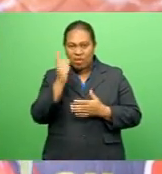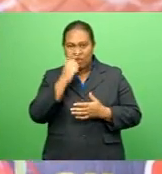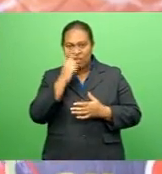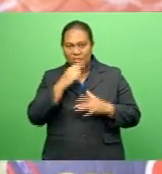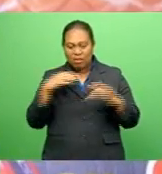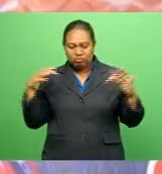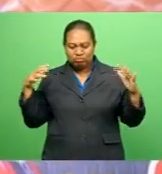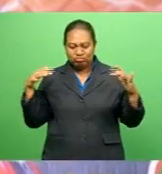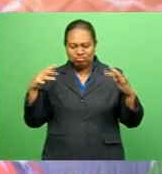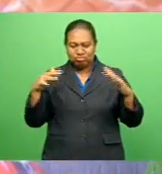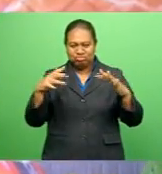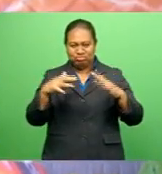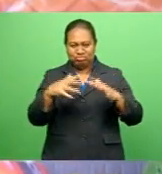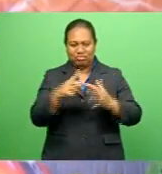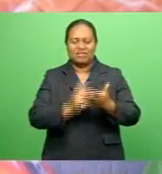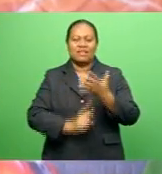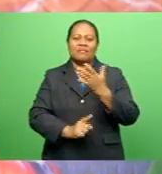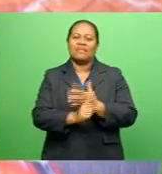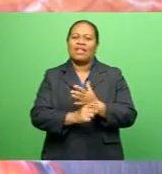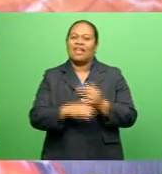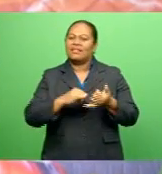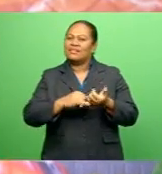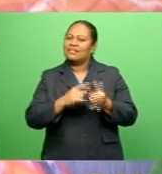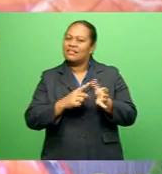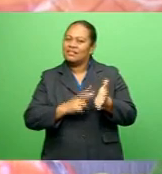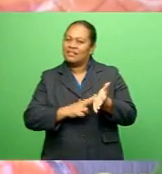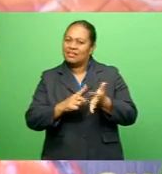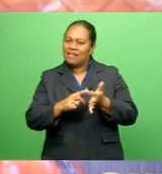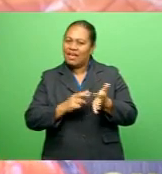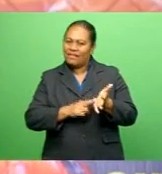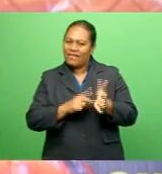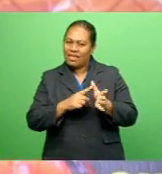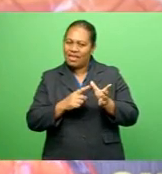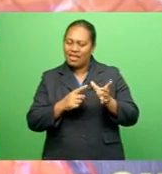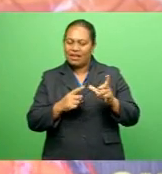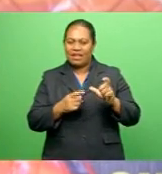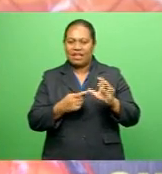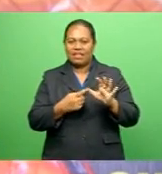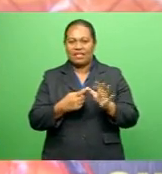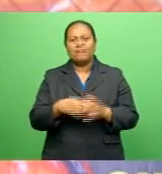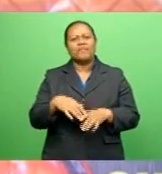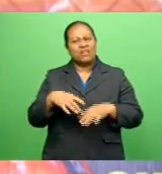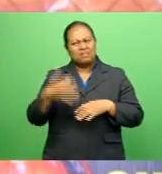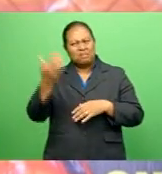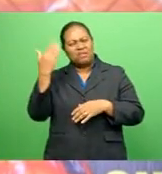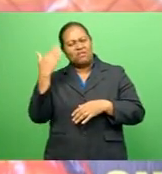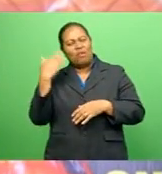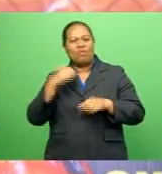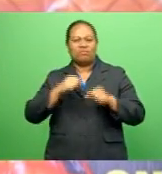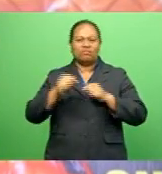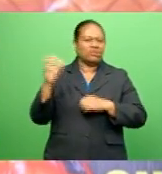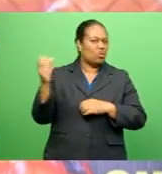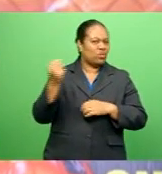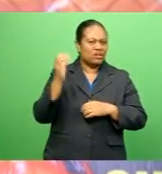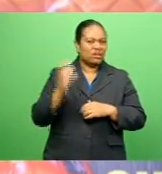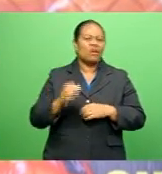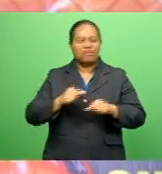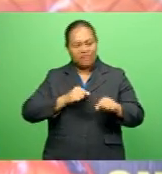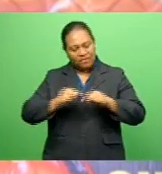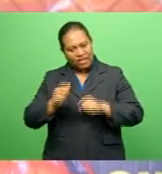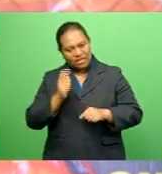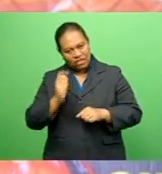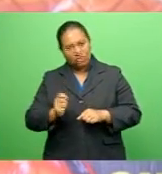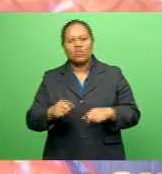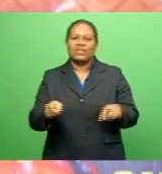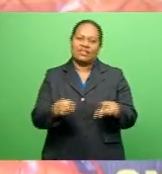main event Savu Ndaunivavana He's our cruiserweight champion He's also a pro box light heavyweight champion He'll be fighting against our